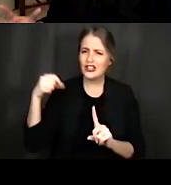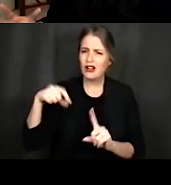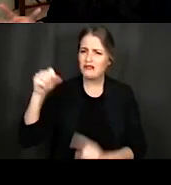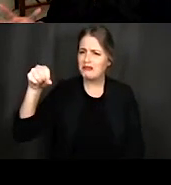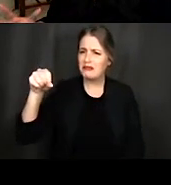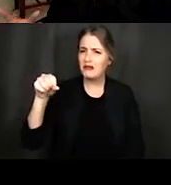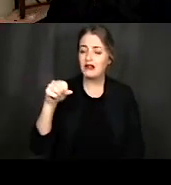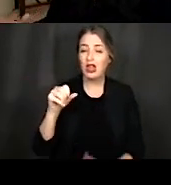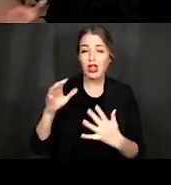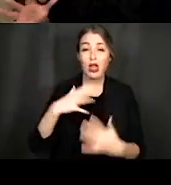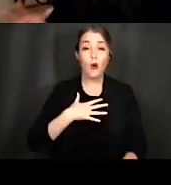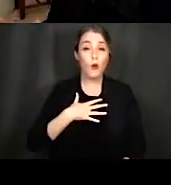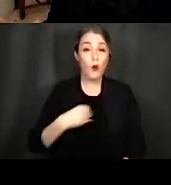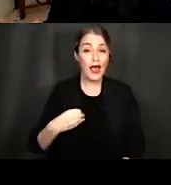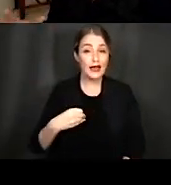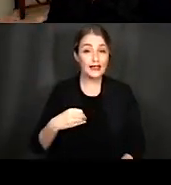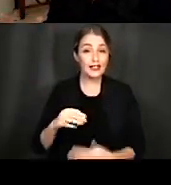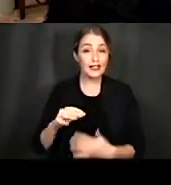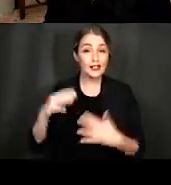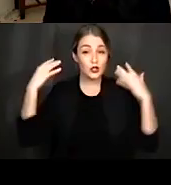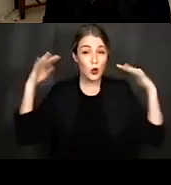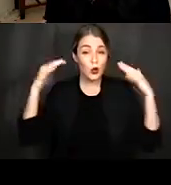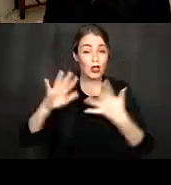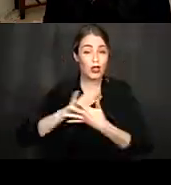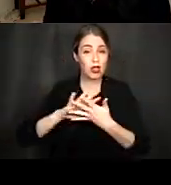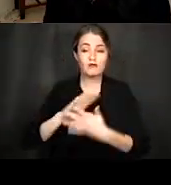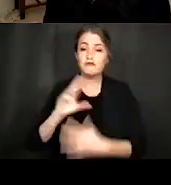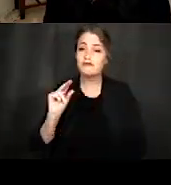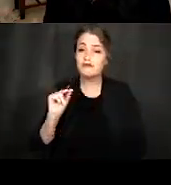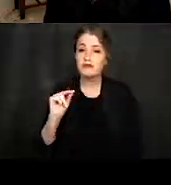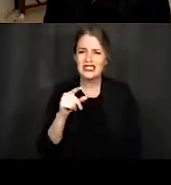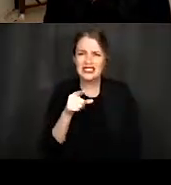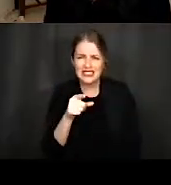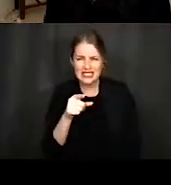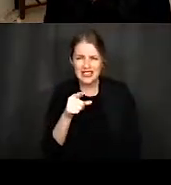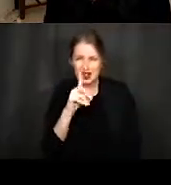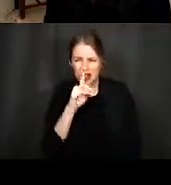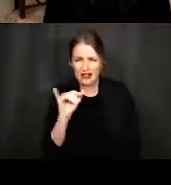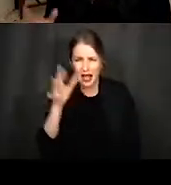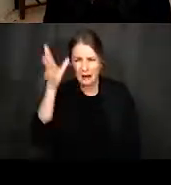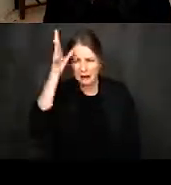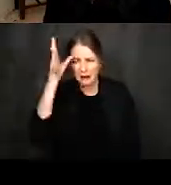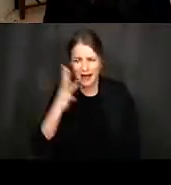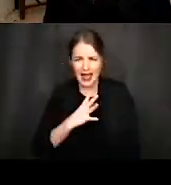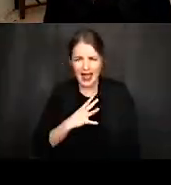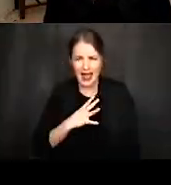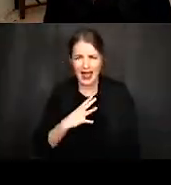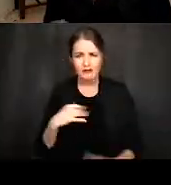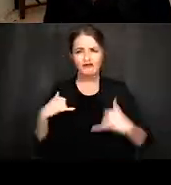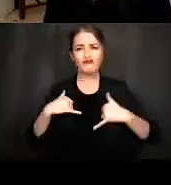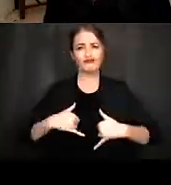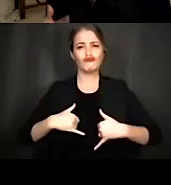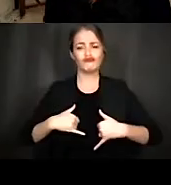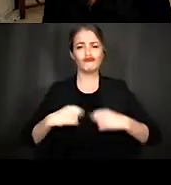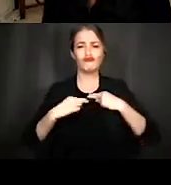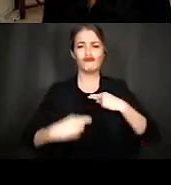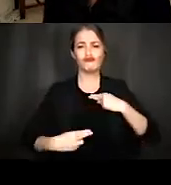just white noise. We can infer that this is probably a man wearing a suit, maybe moving his head, but the noise obscures of who